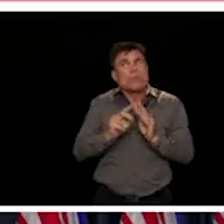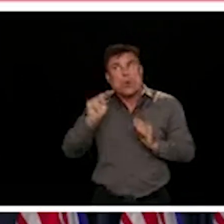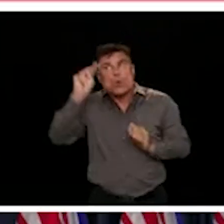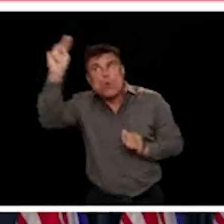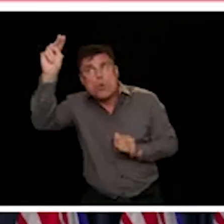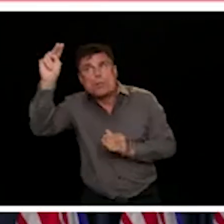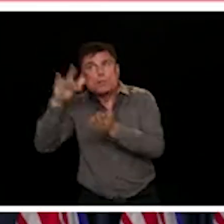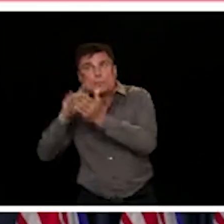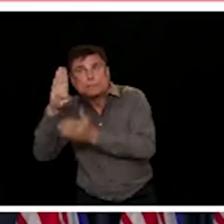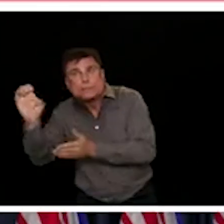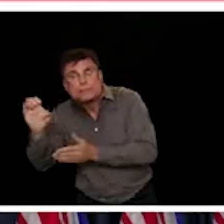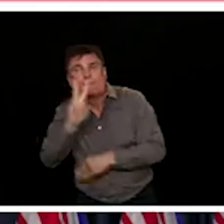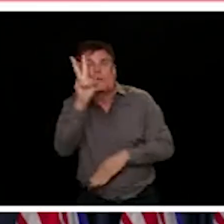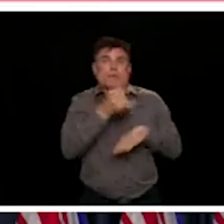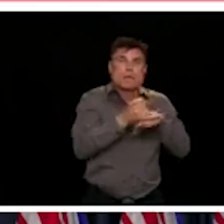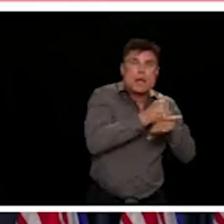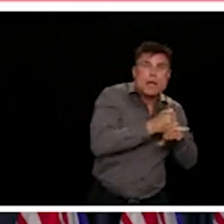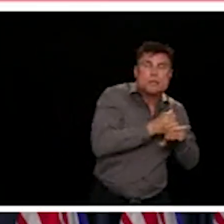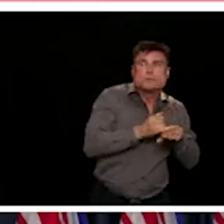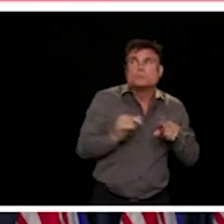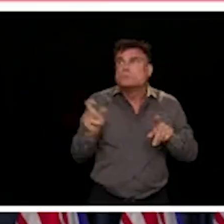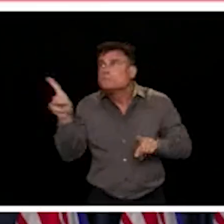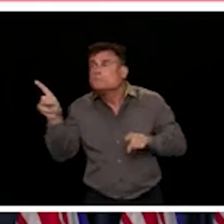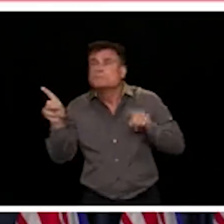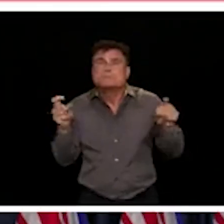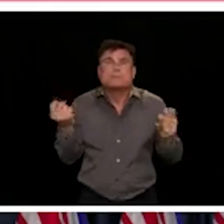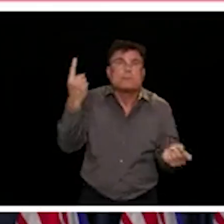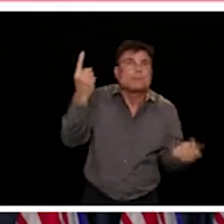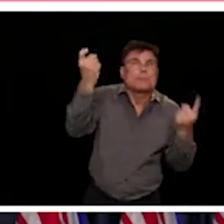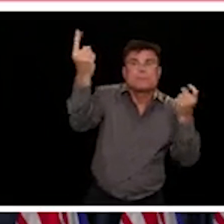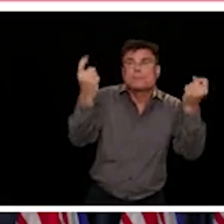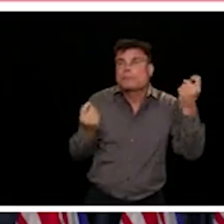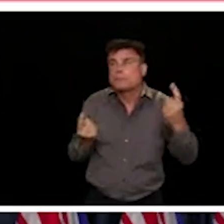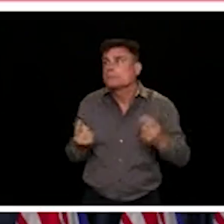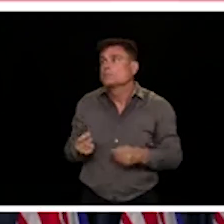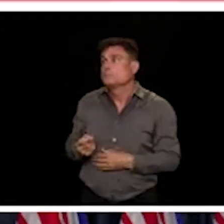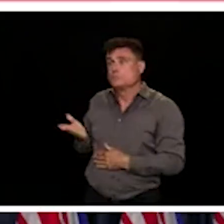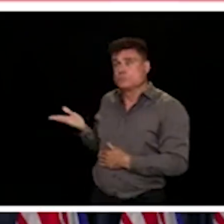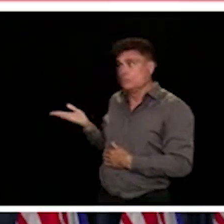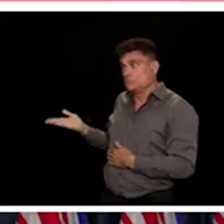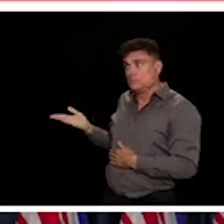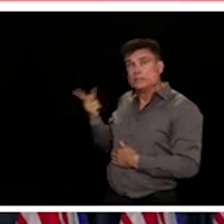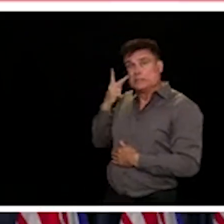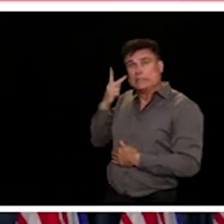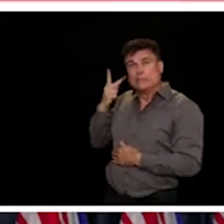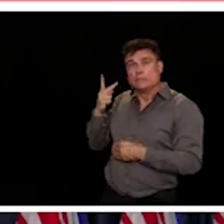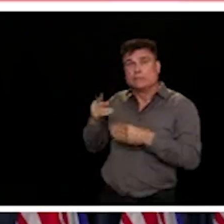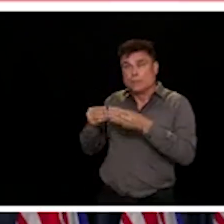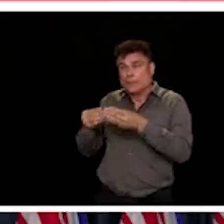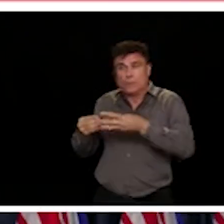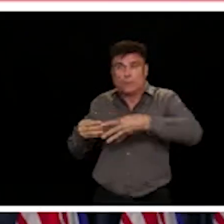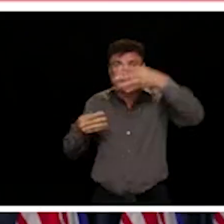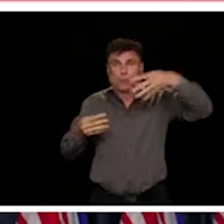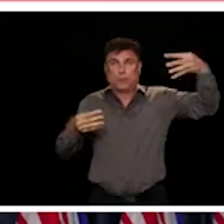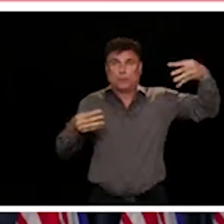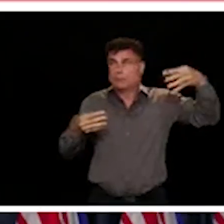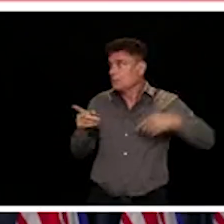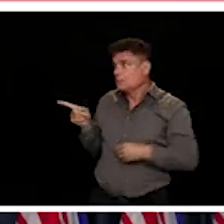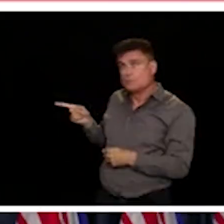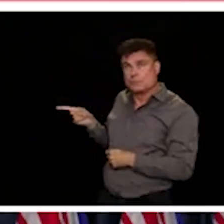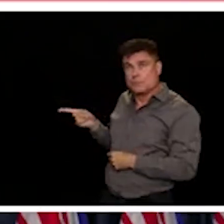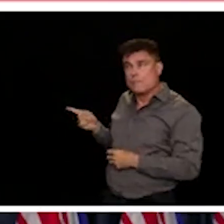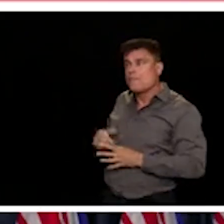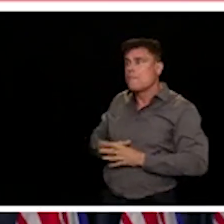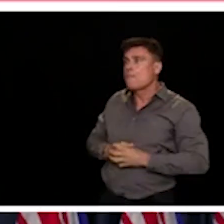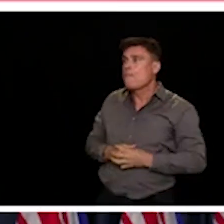The next series of graphs, again, are an updated of case rates that we have presented before. And we can see